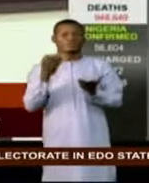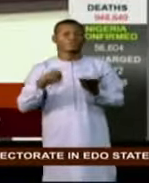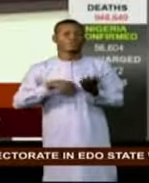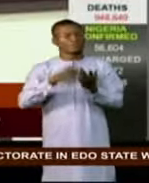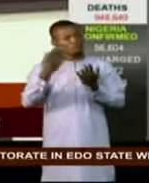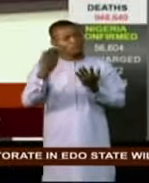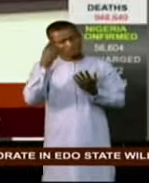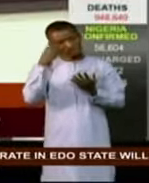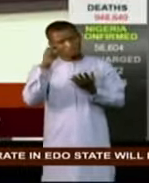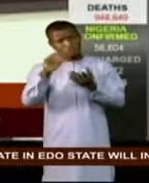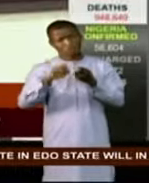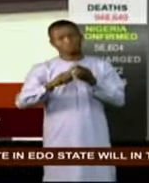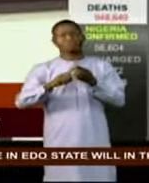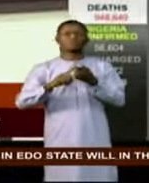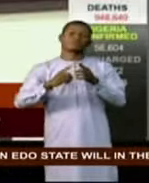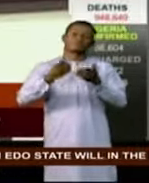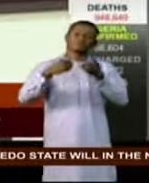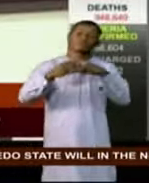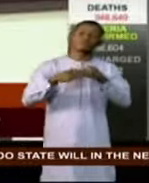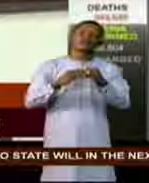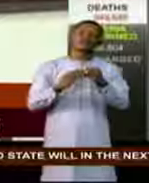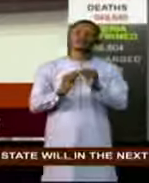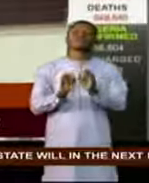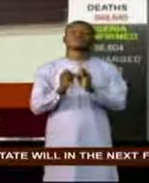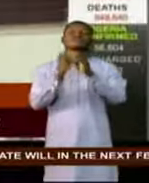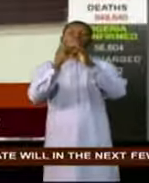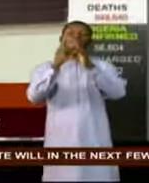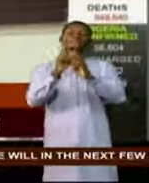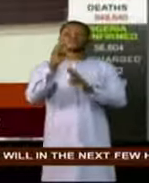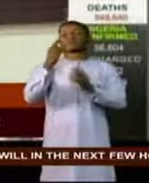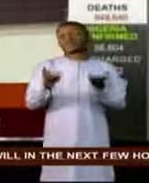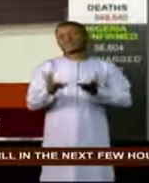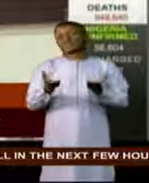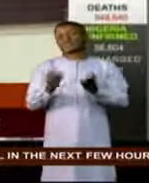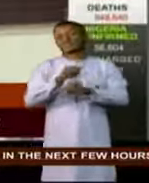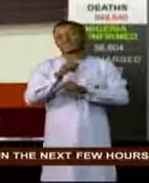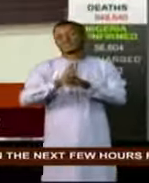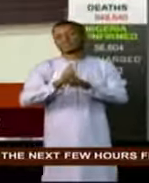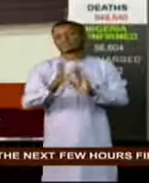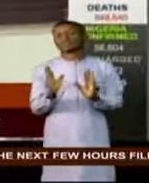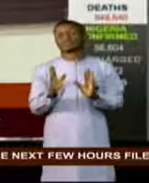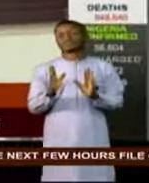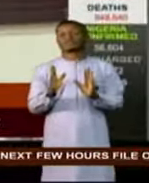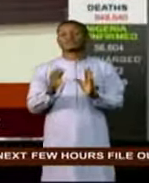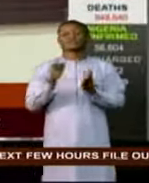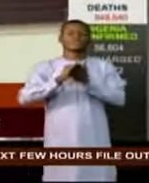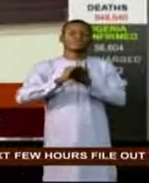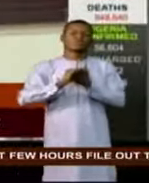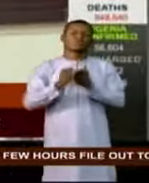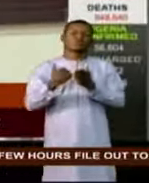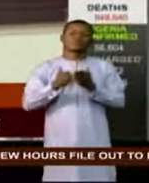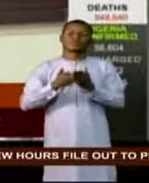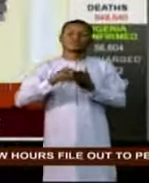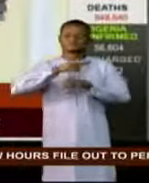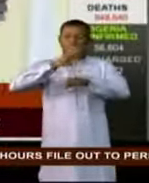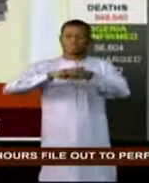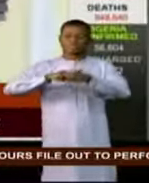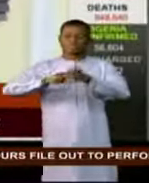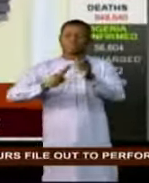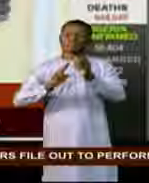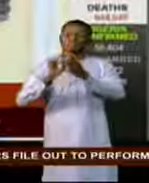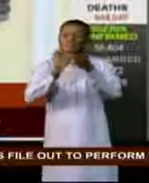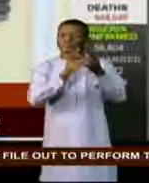policy to be in place that they can come and set up here. With a mandate to foster national unity, cohesion and peace,